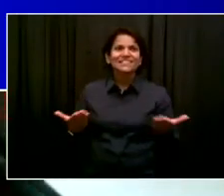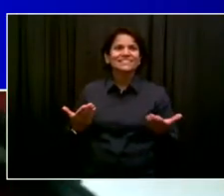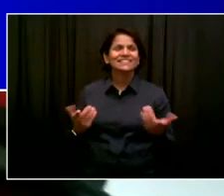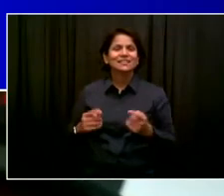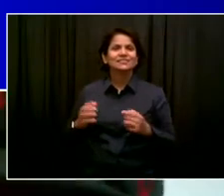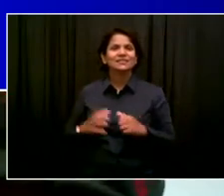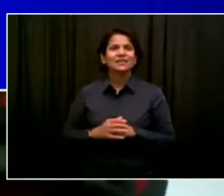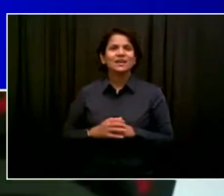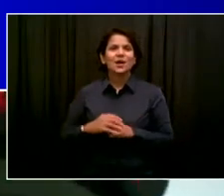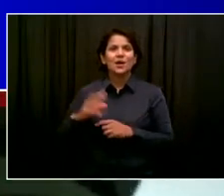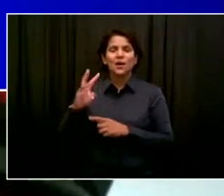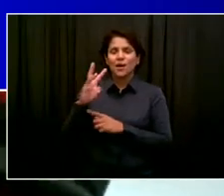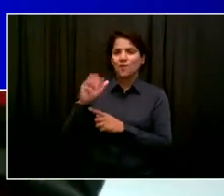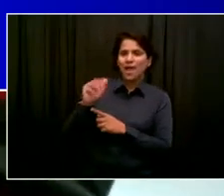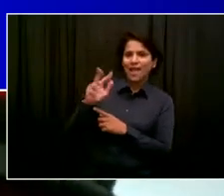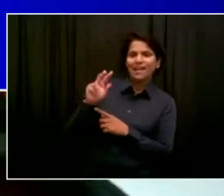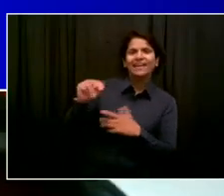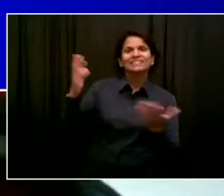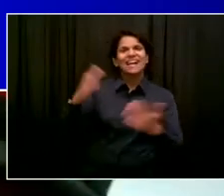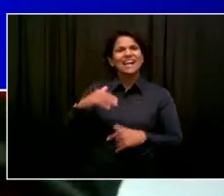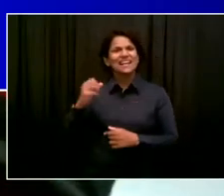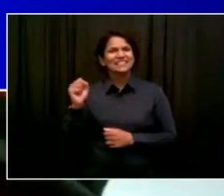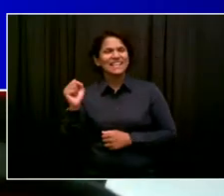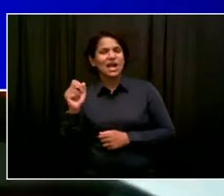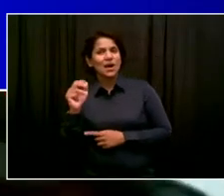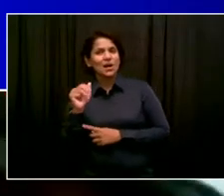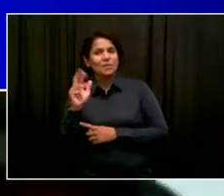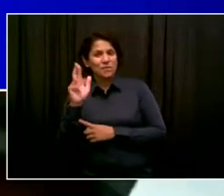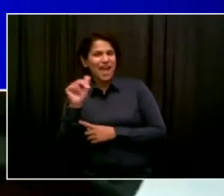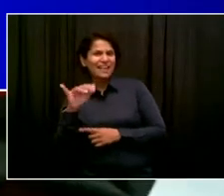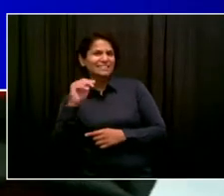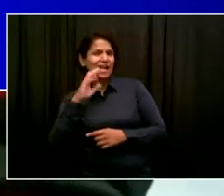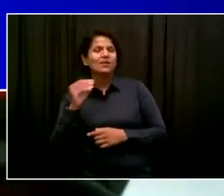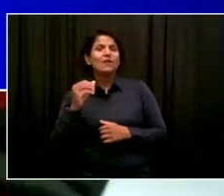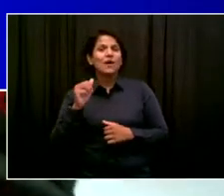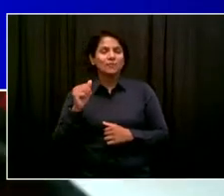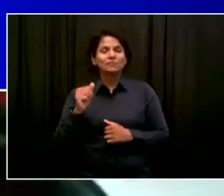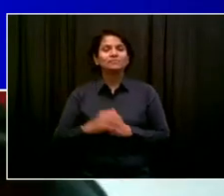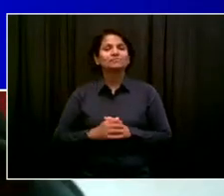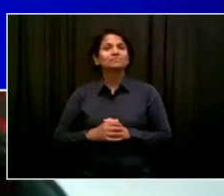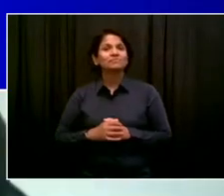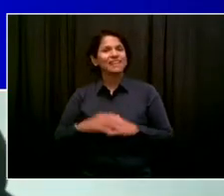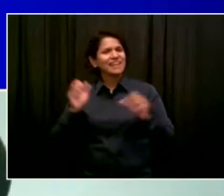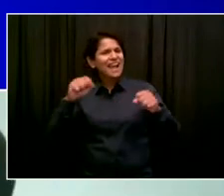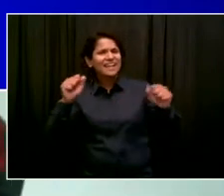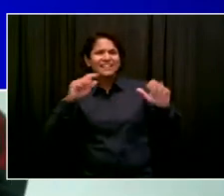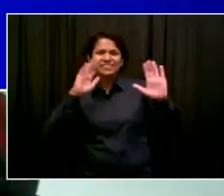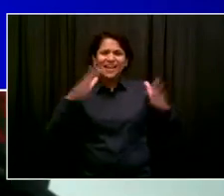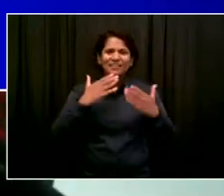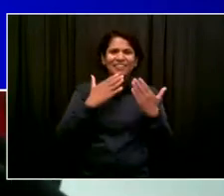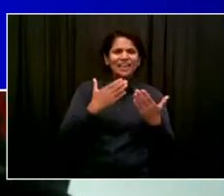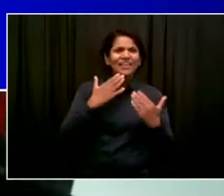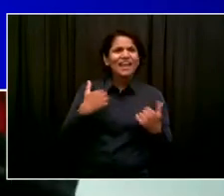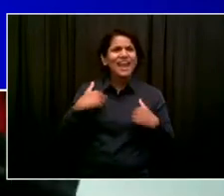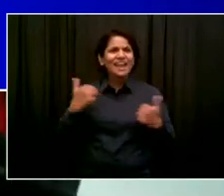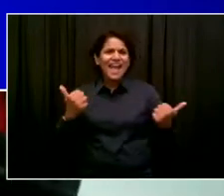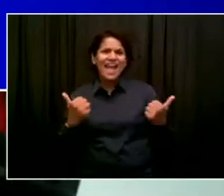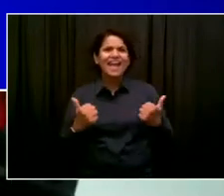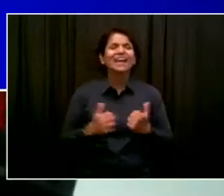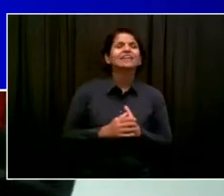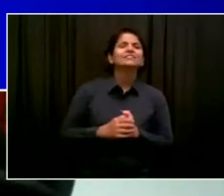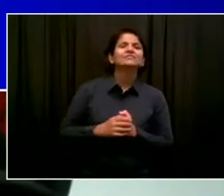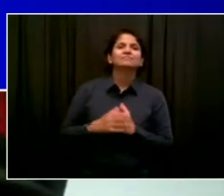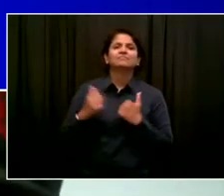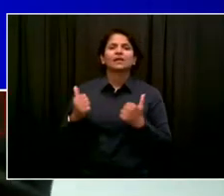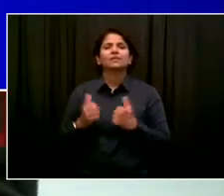feeling great. I'm feeling great, Mr. Mayor. Thanks for having us. Thanks. Thank you. So tell me what you're feeling about this concert.